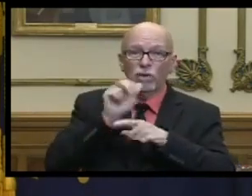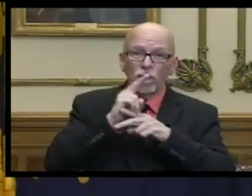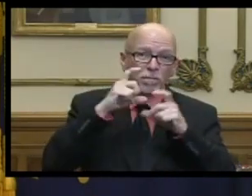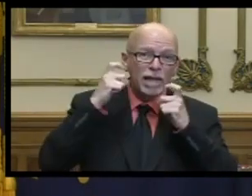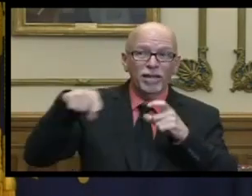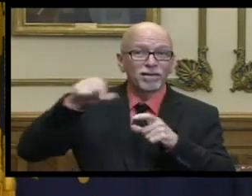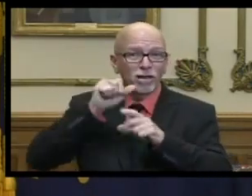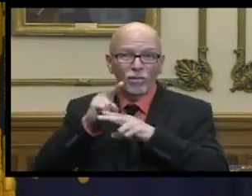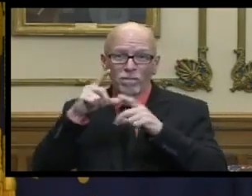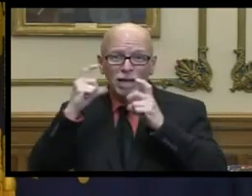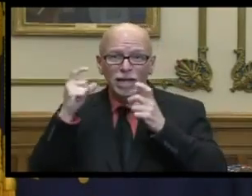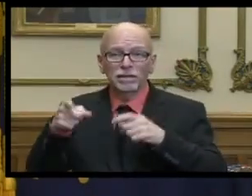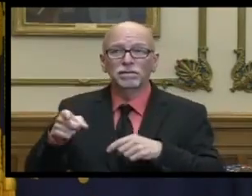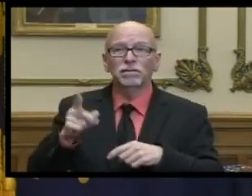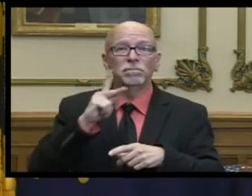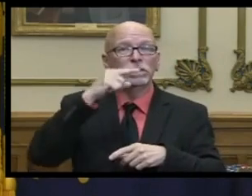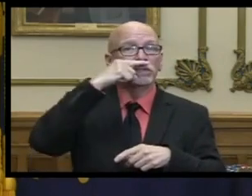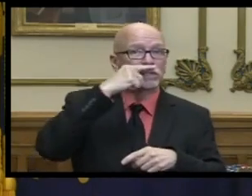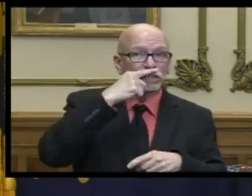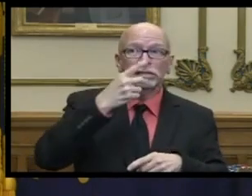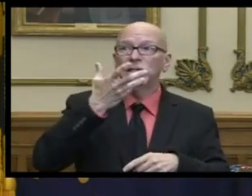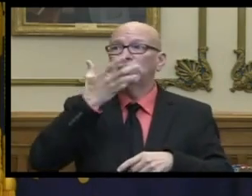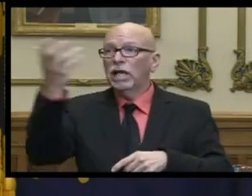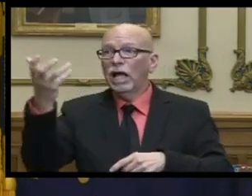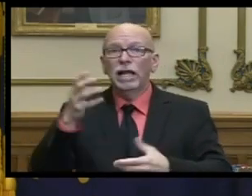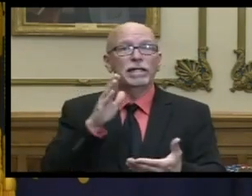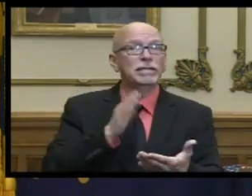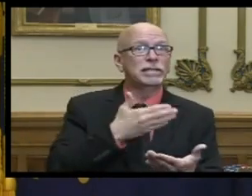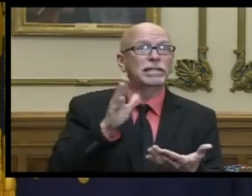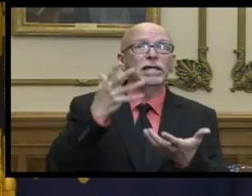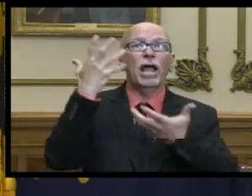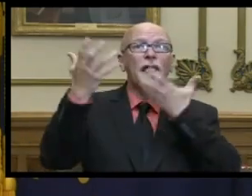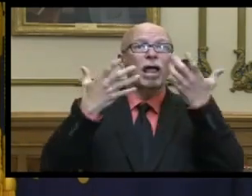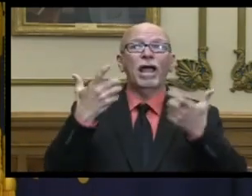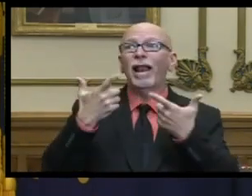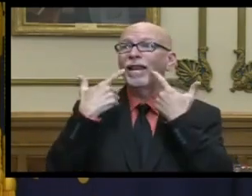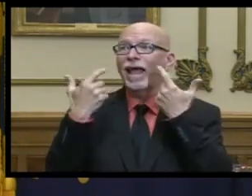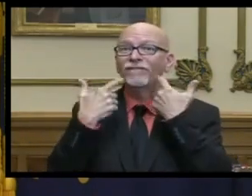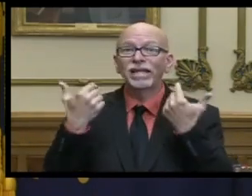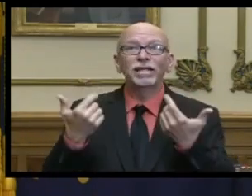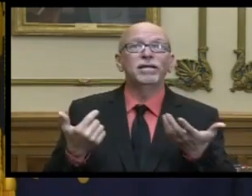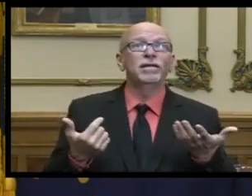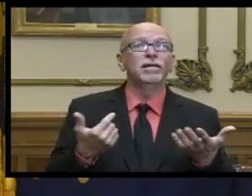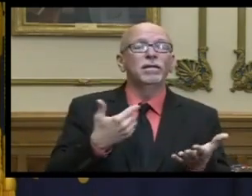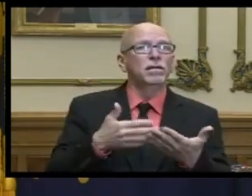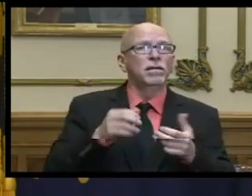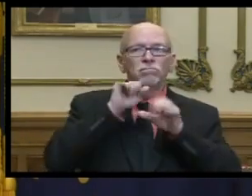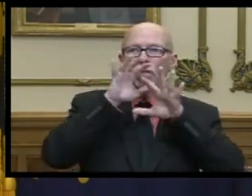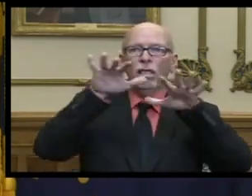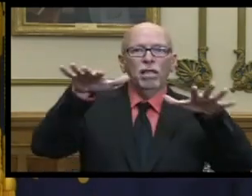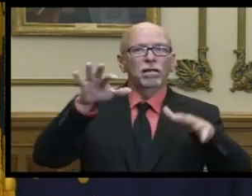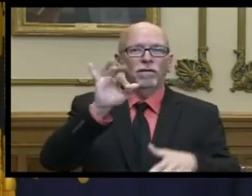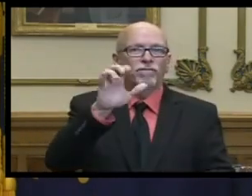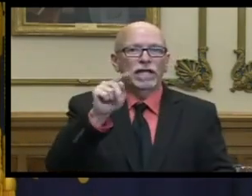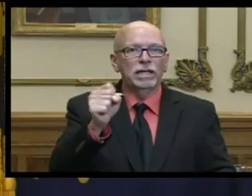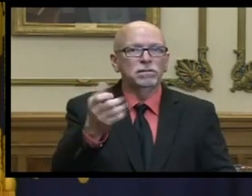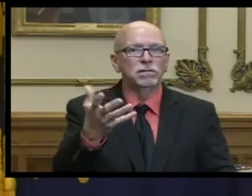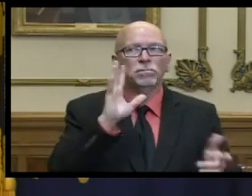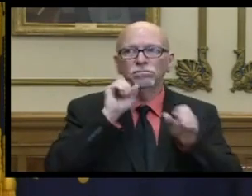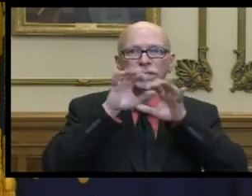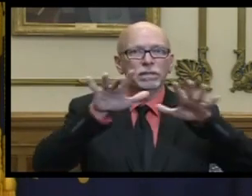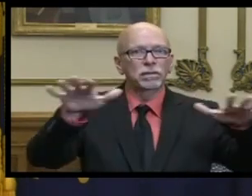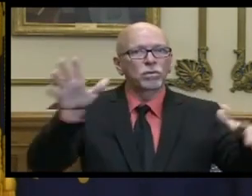or they're not wearing a mask and people are sneezing or yelling or singing or shouting laughing this i mean the facts are the facts